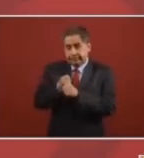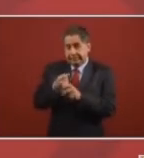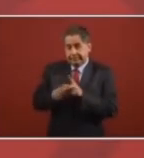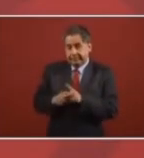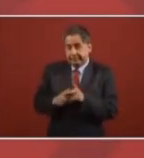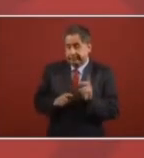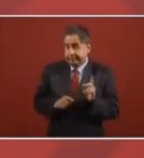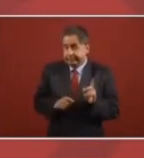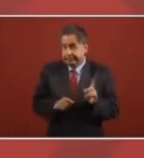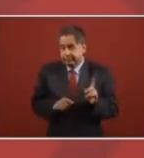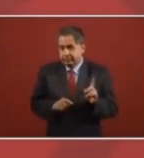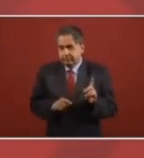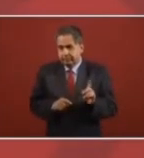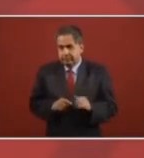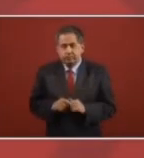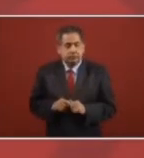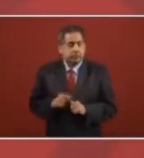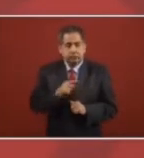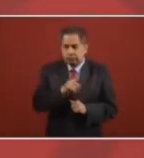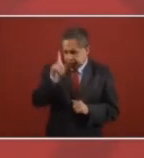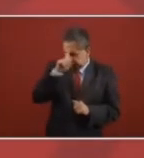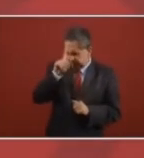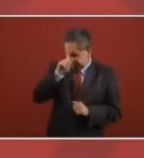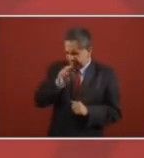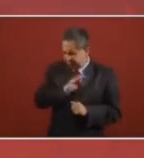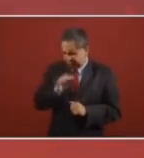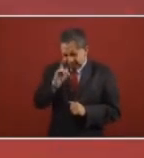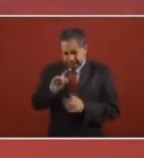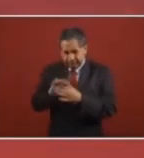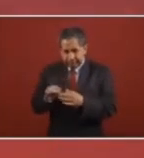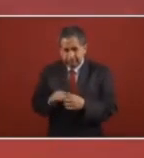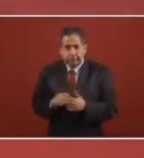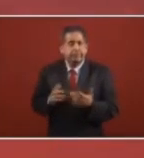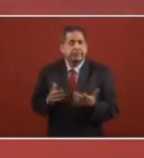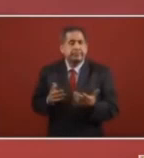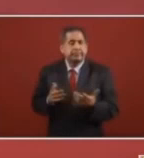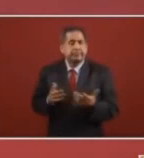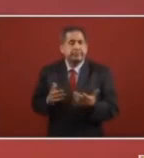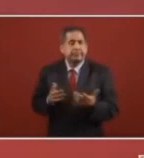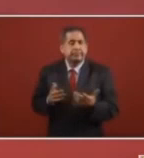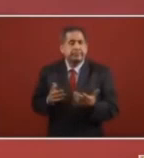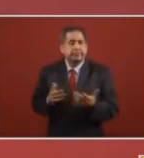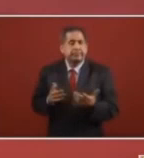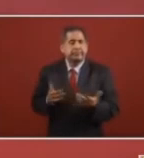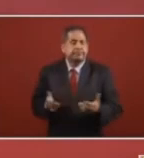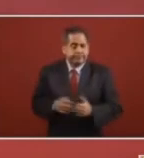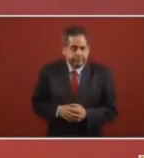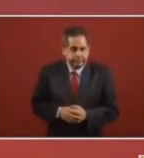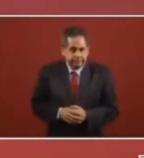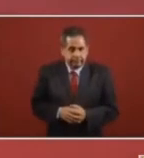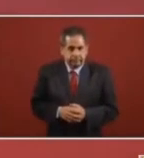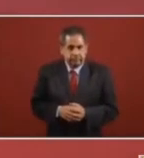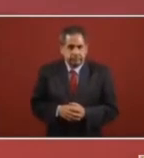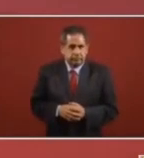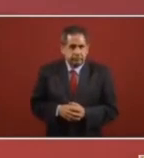De el pasado gobierno. Of the previous government. what do you think?